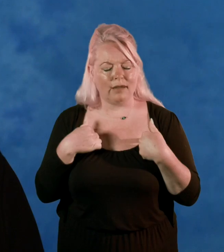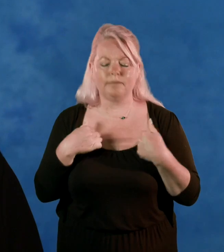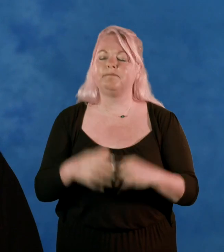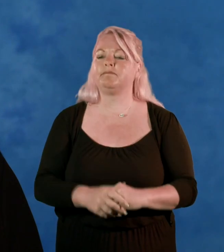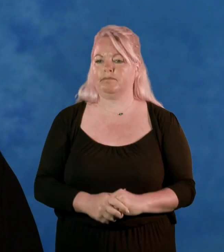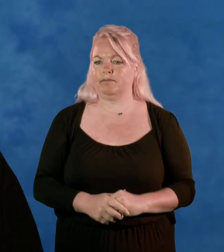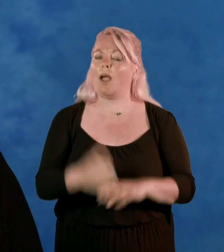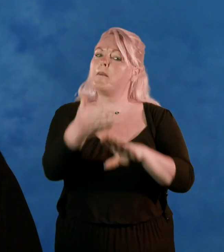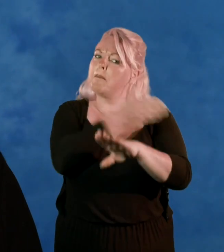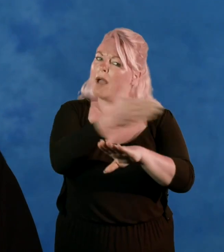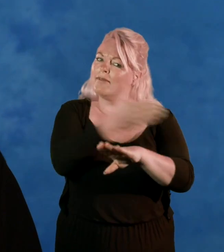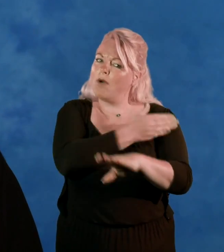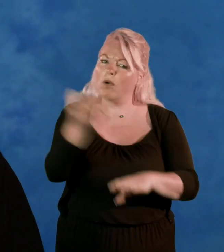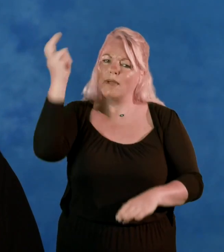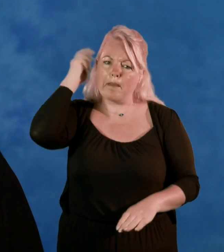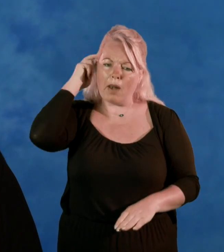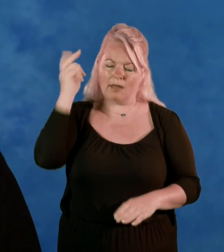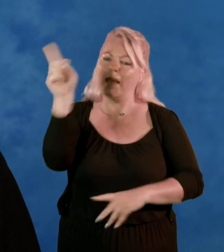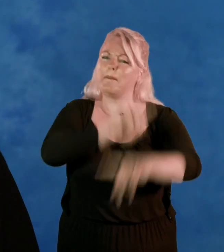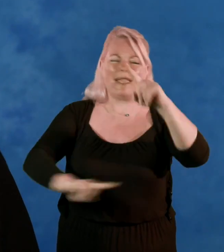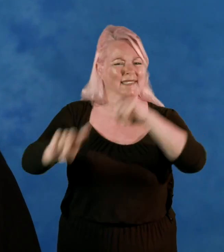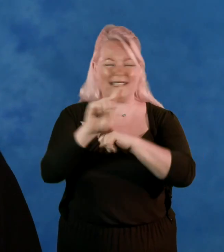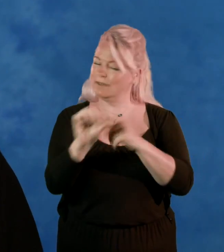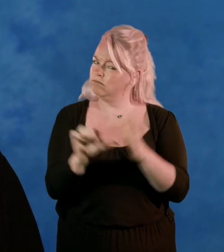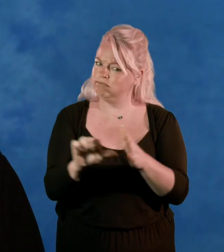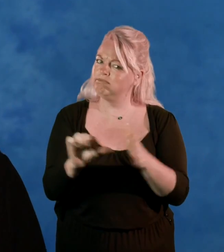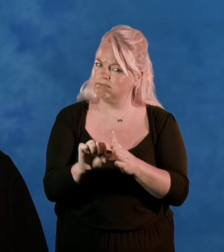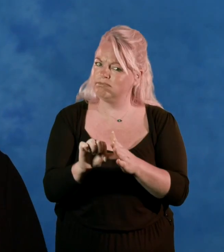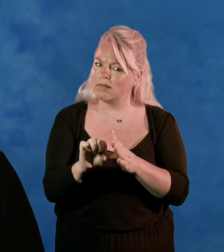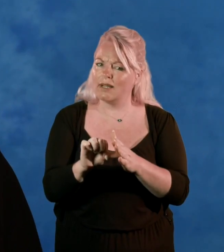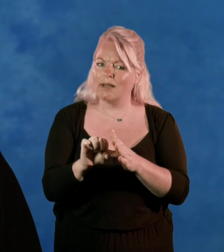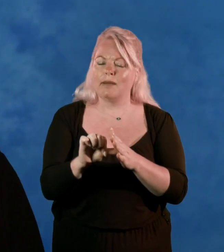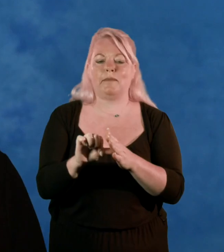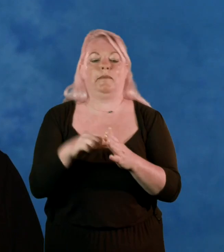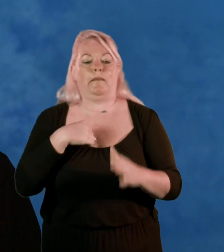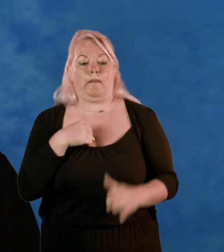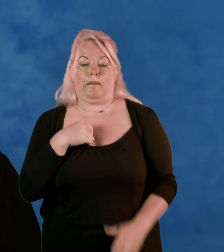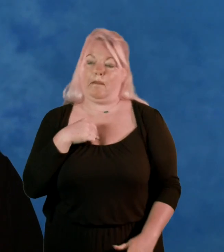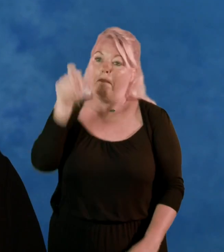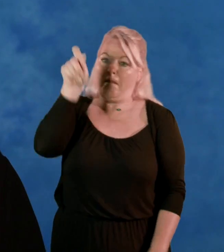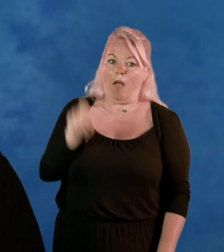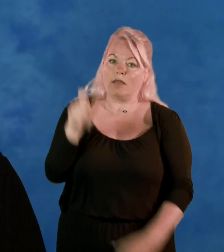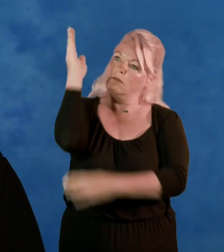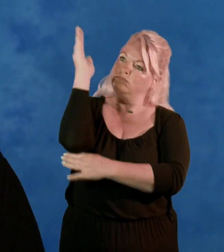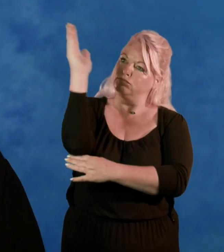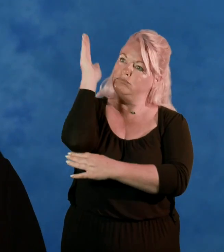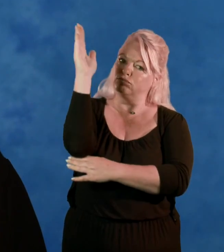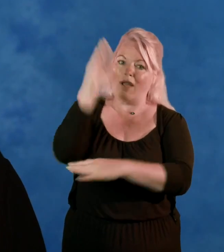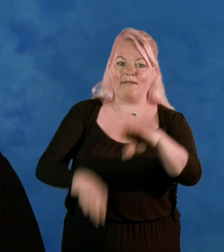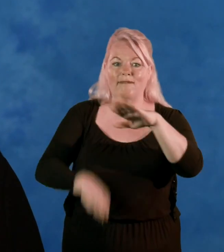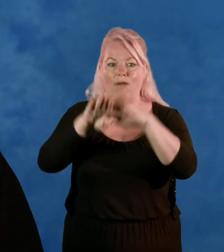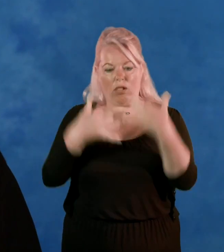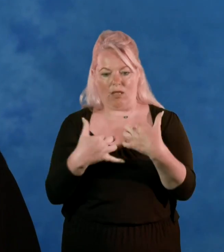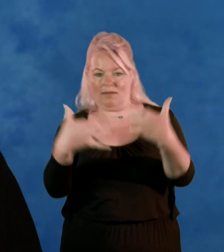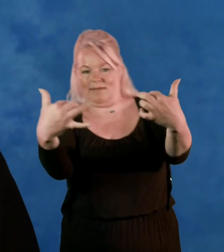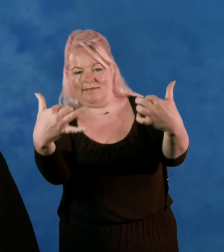the problems I had before was when we have meetings and if somebody wants to address the whole group I couldn't hear even